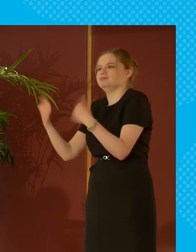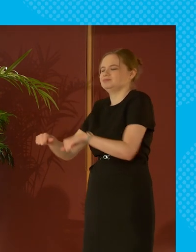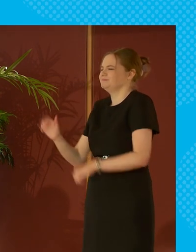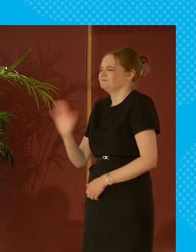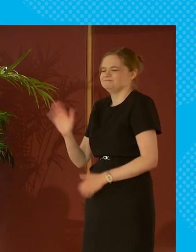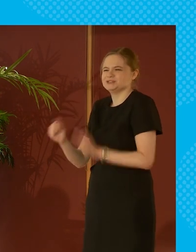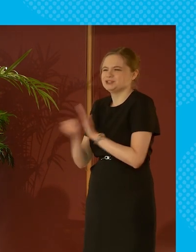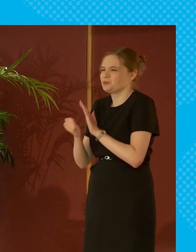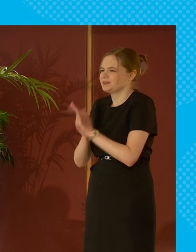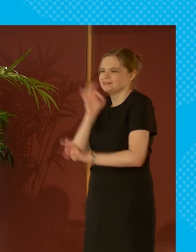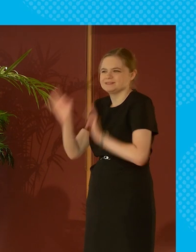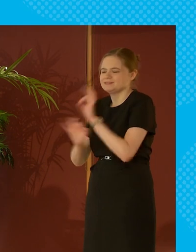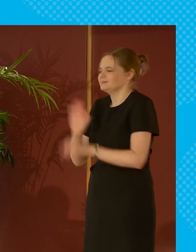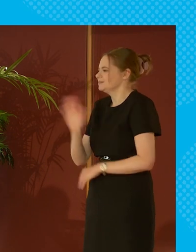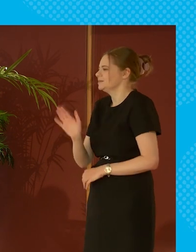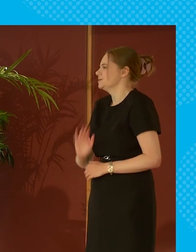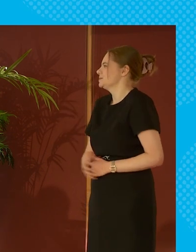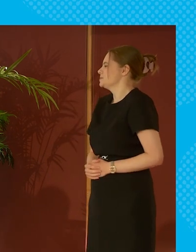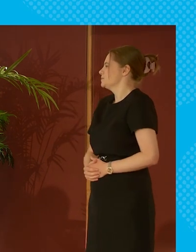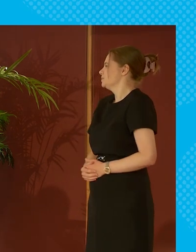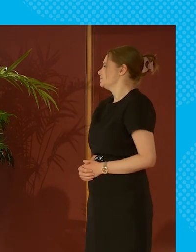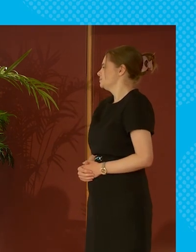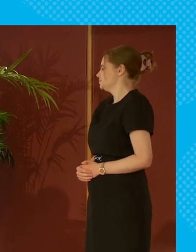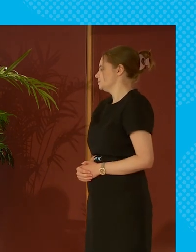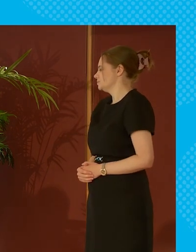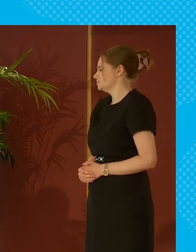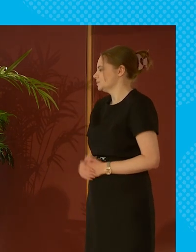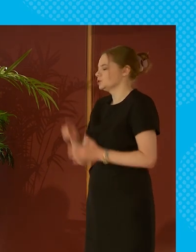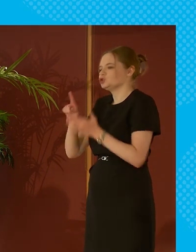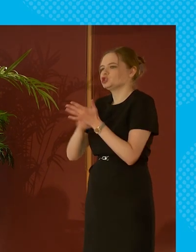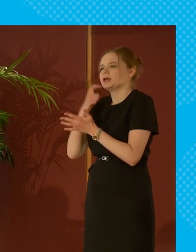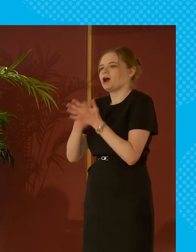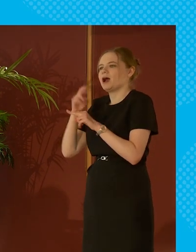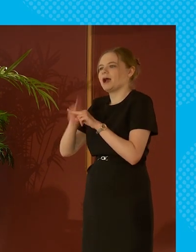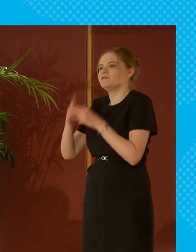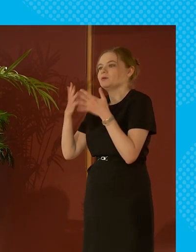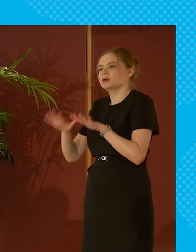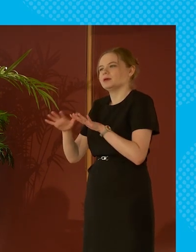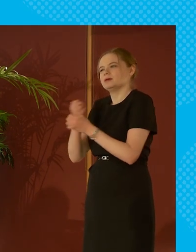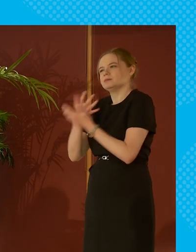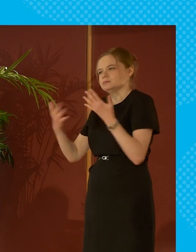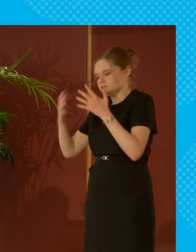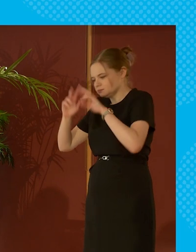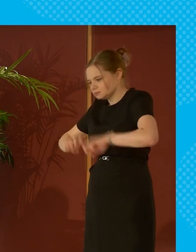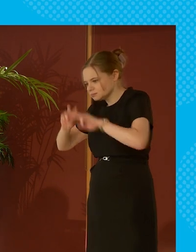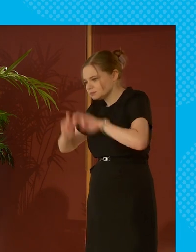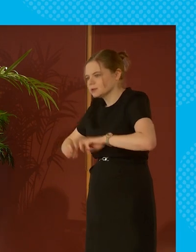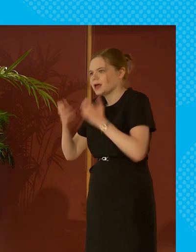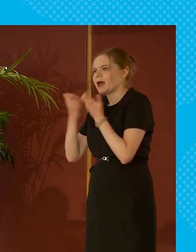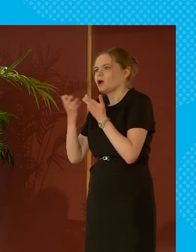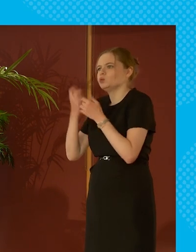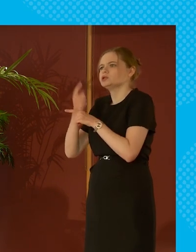i do it's not it's not a good question so i think it's like and and jrf had done quite a lot of research around this stuff but how we